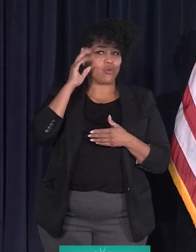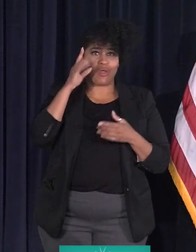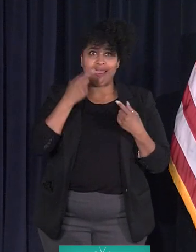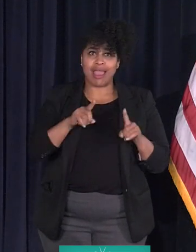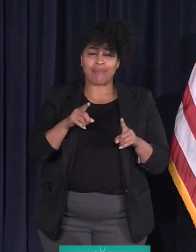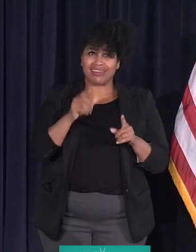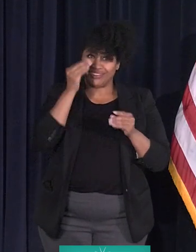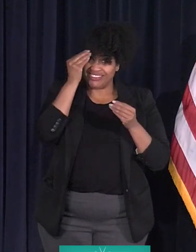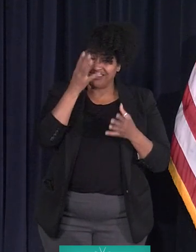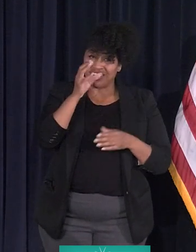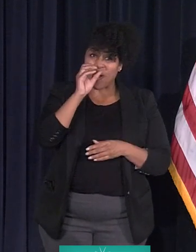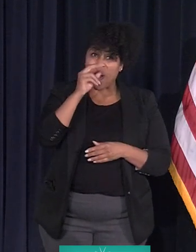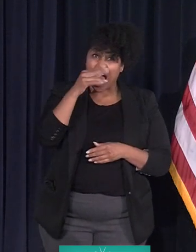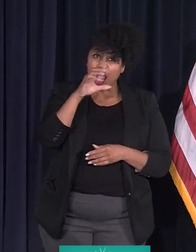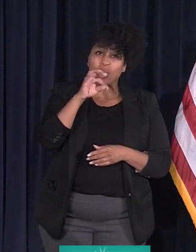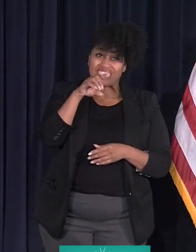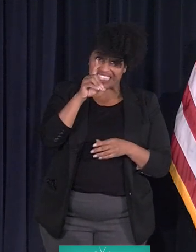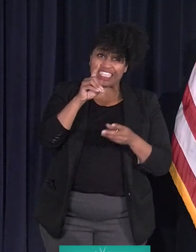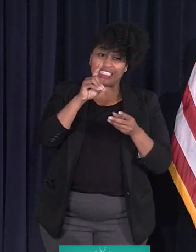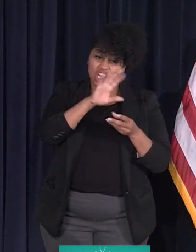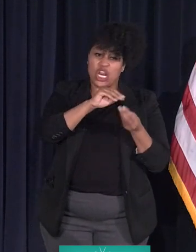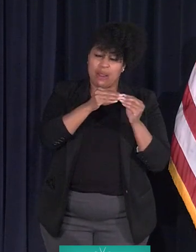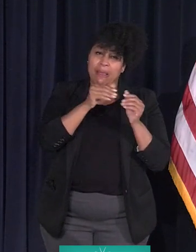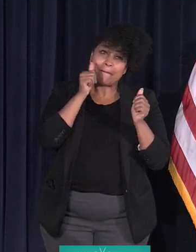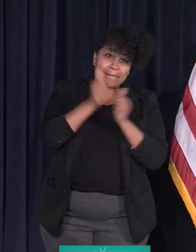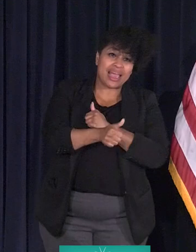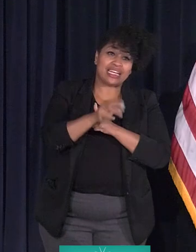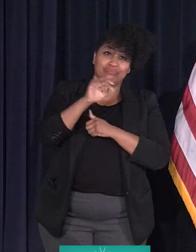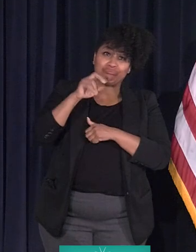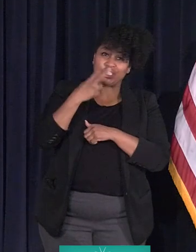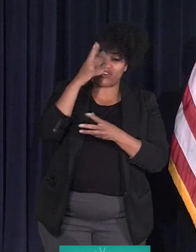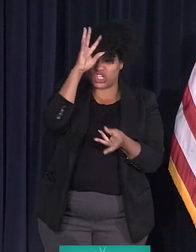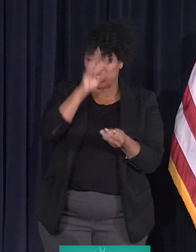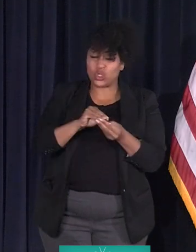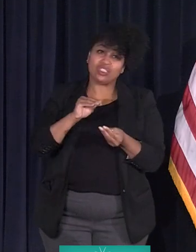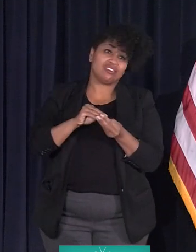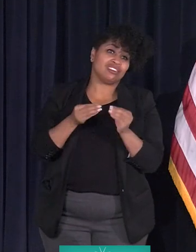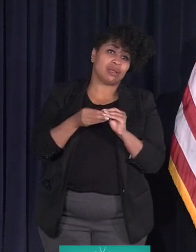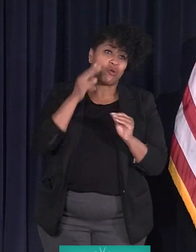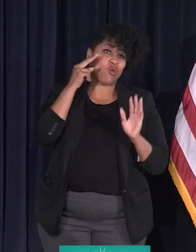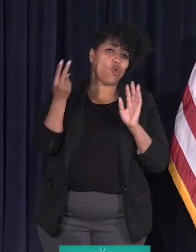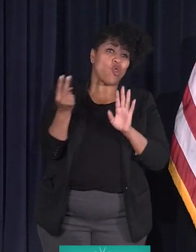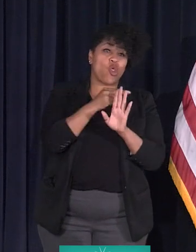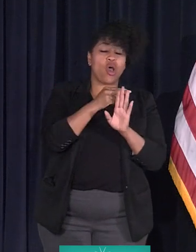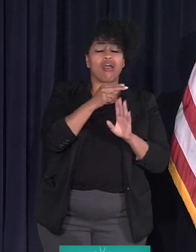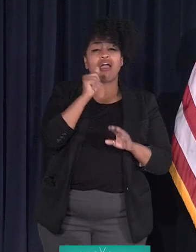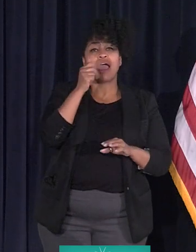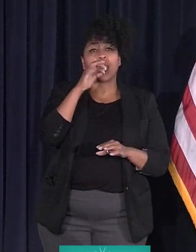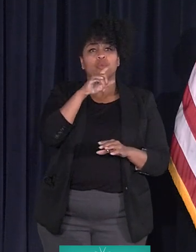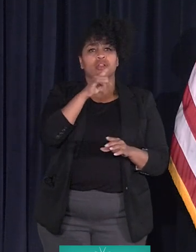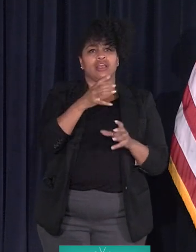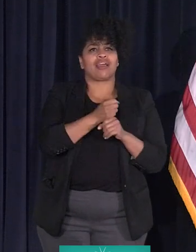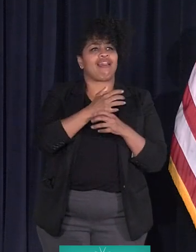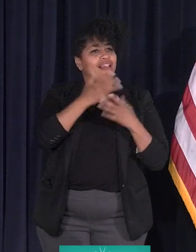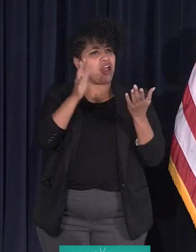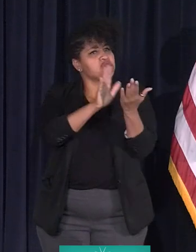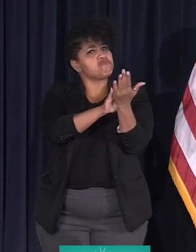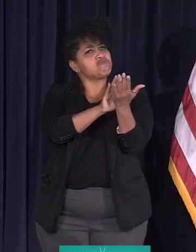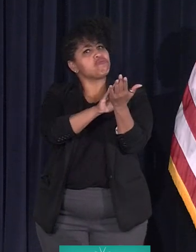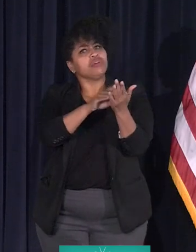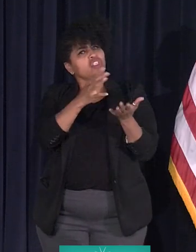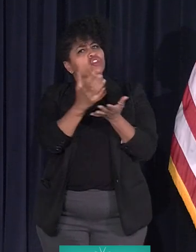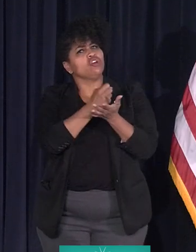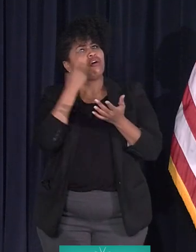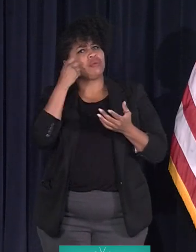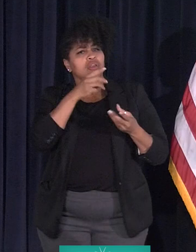Ohio passed the state of Michigan in total number of cases. You go back to April, and the governor of Ohio got a lot of national credit, which he deserved,